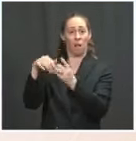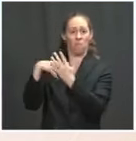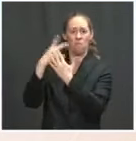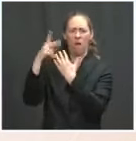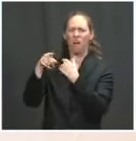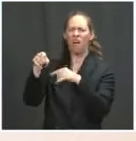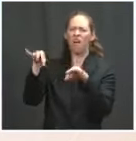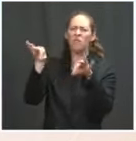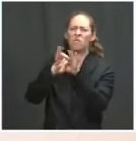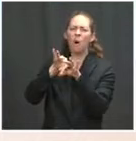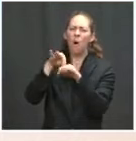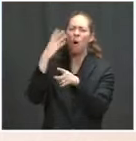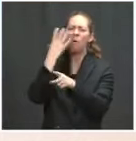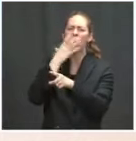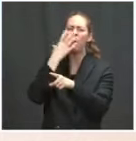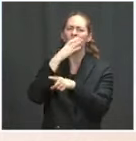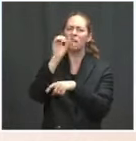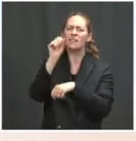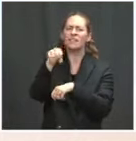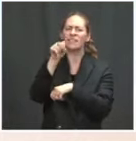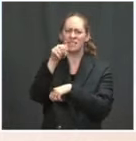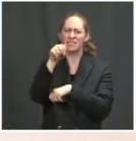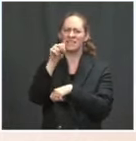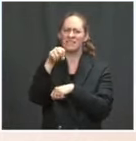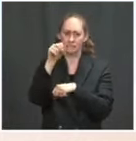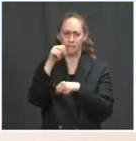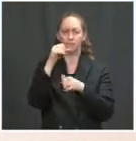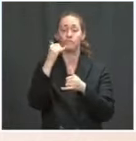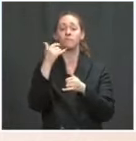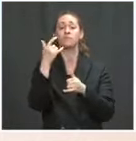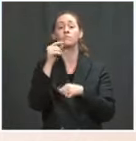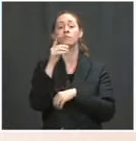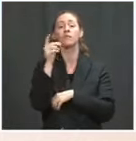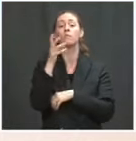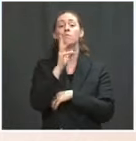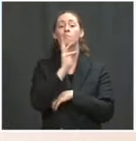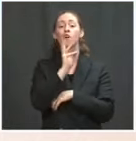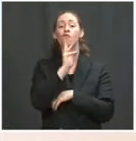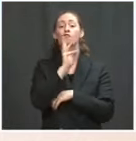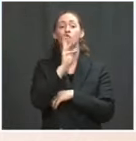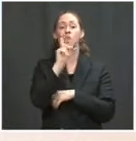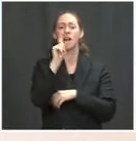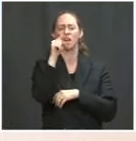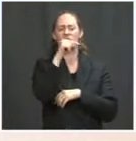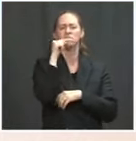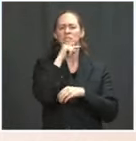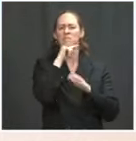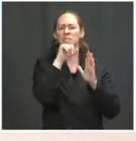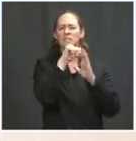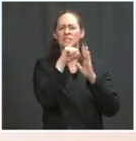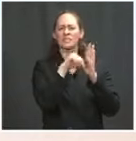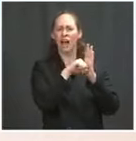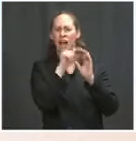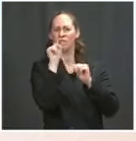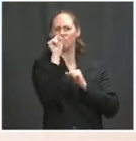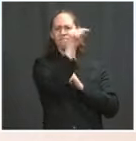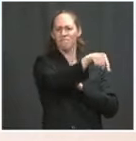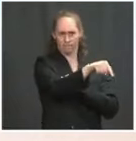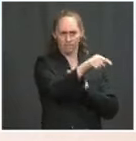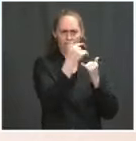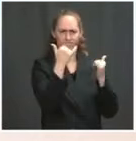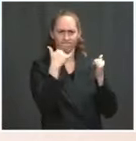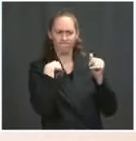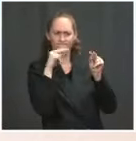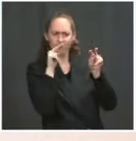a tremendously unique area. It's one that the late Walter